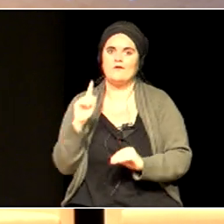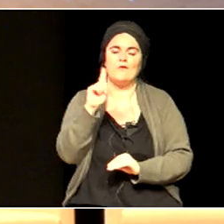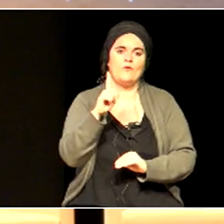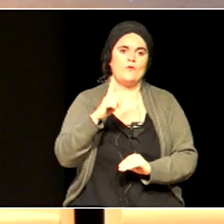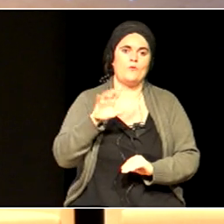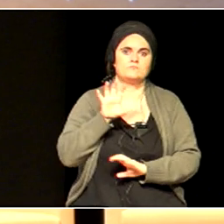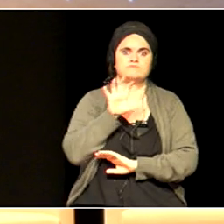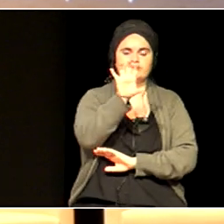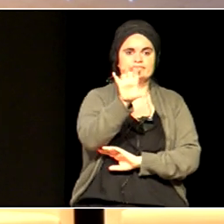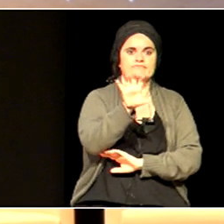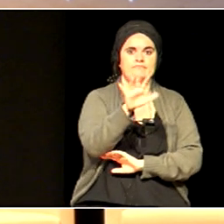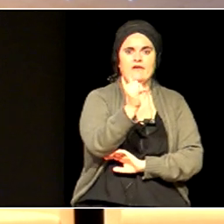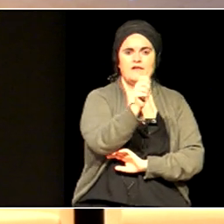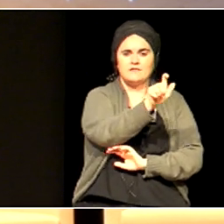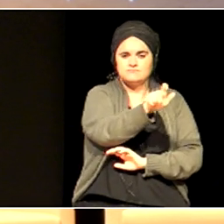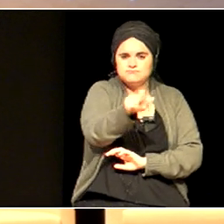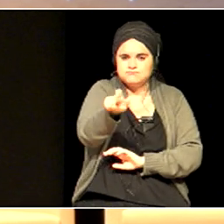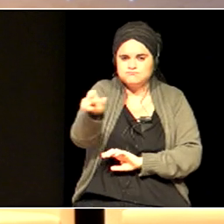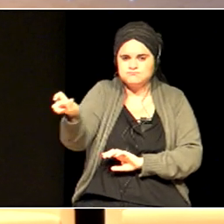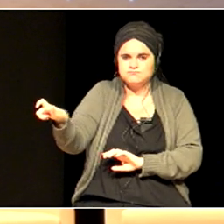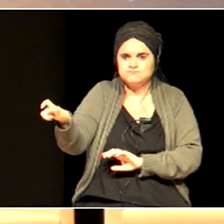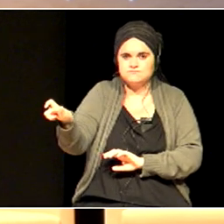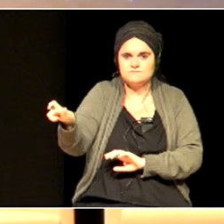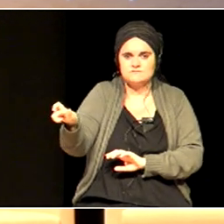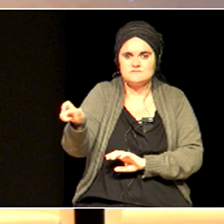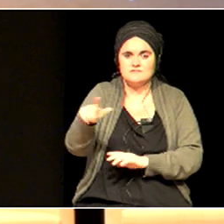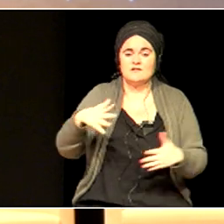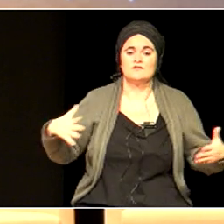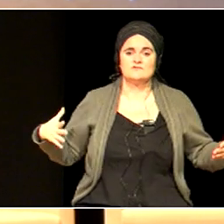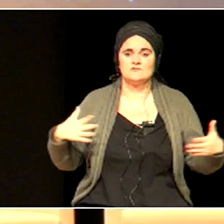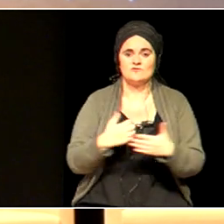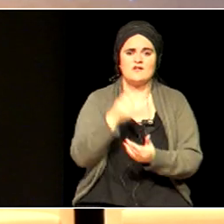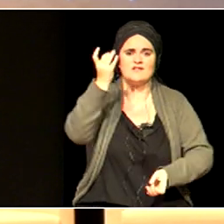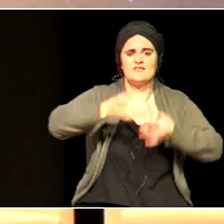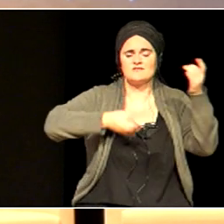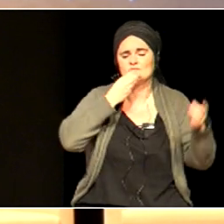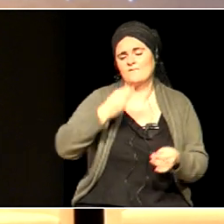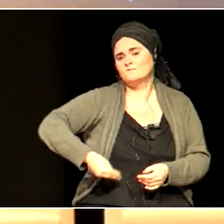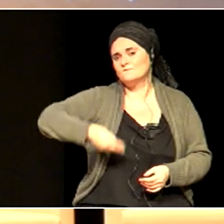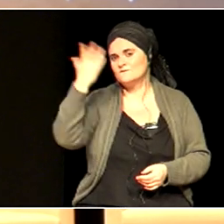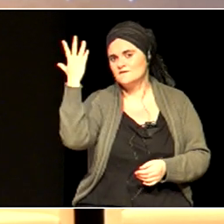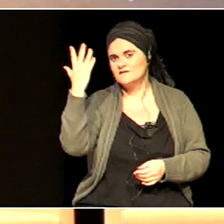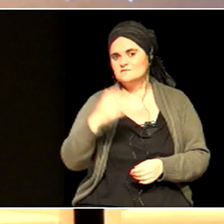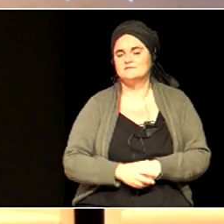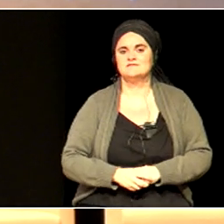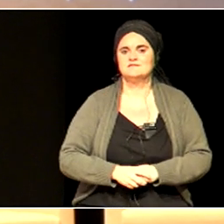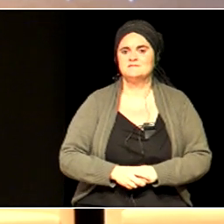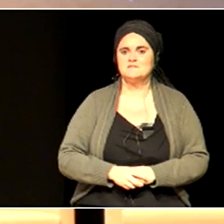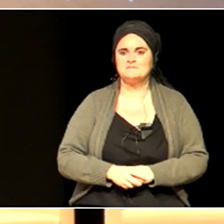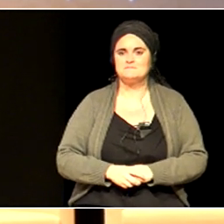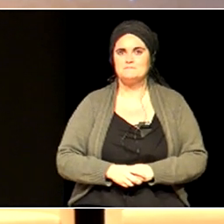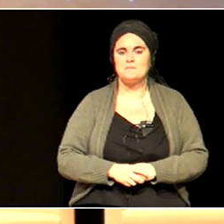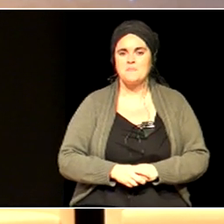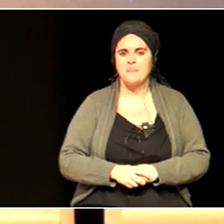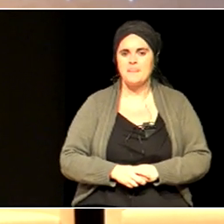and they all have good ideas. And if the ideas that are put